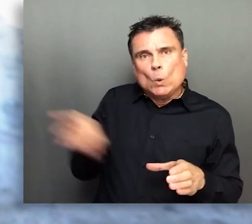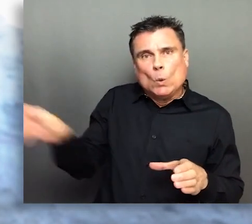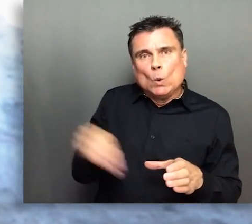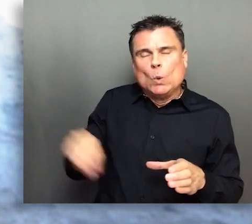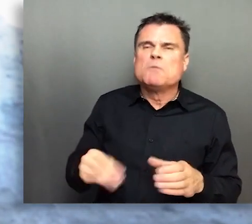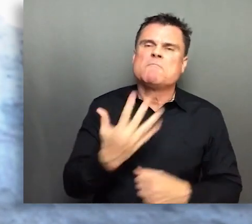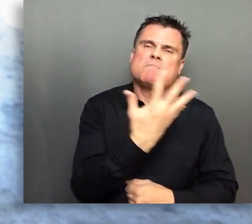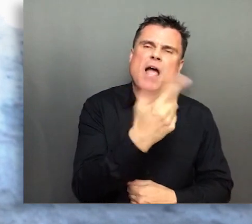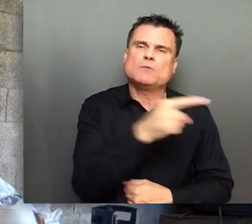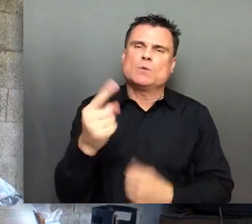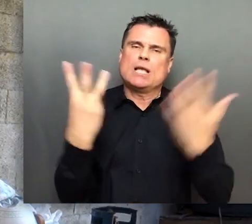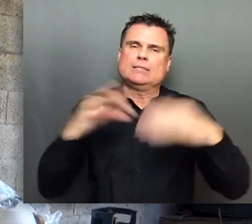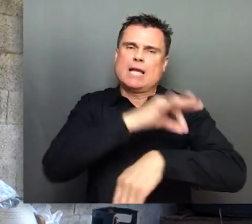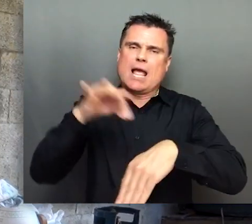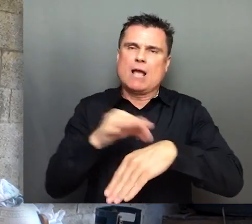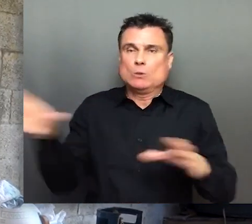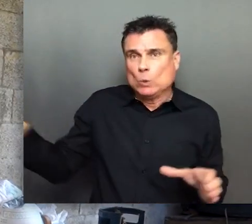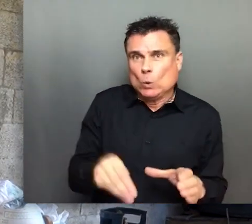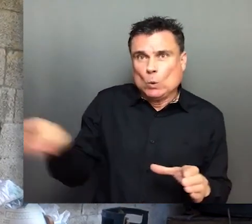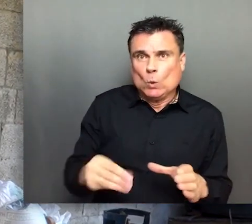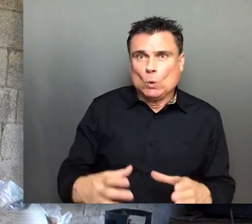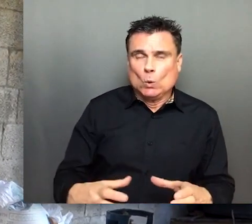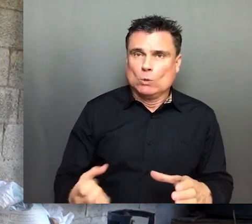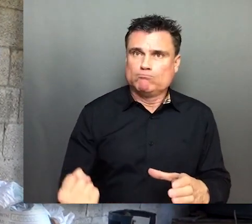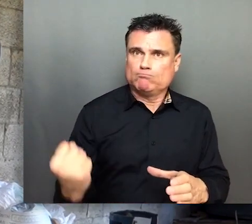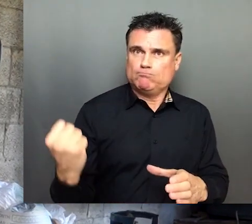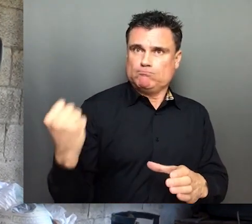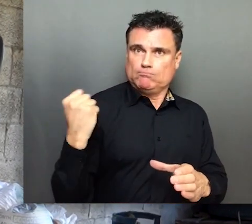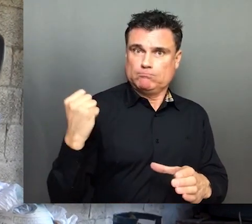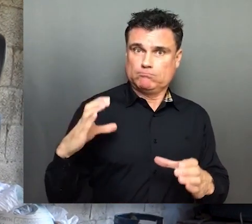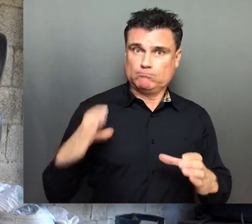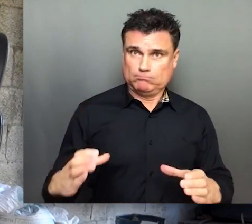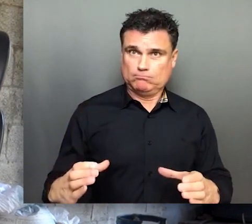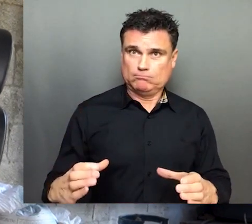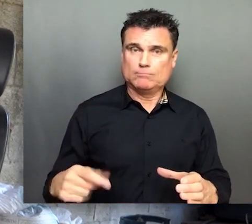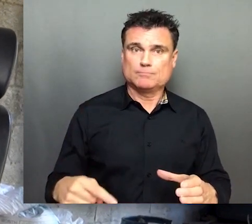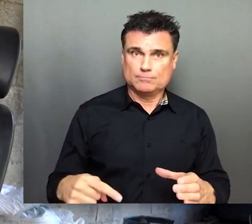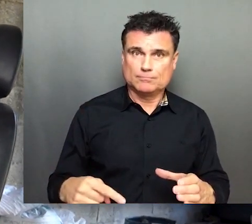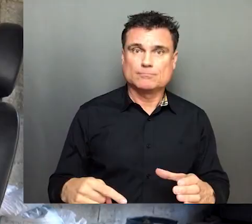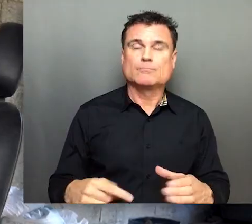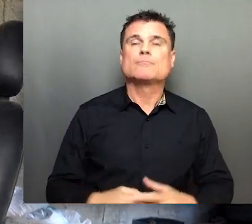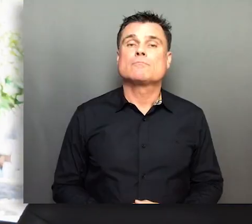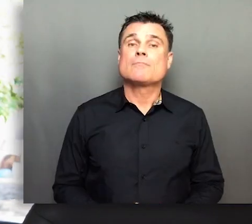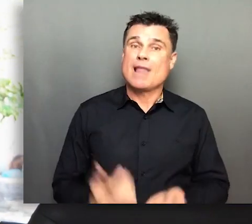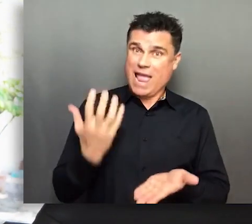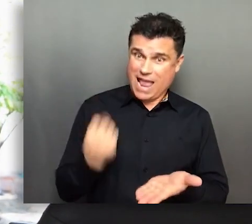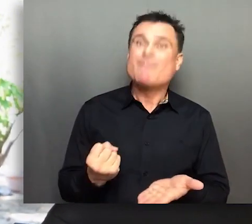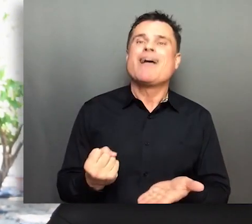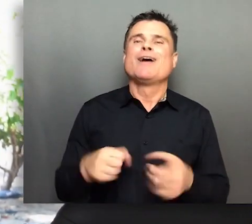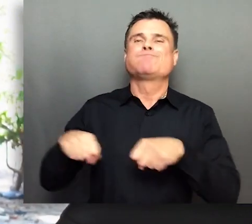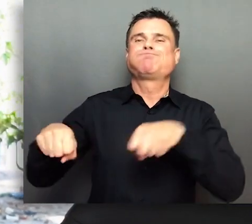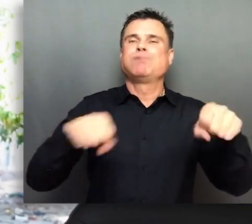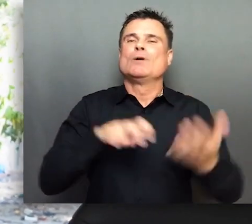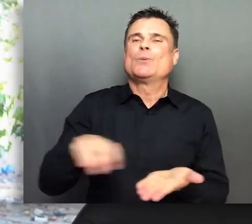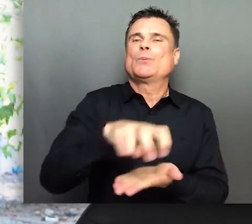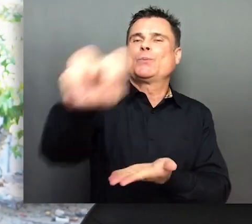The battery of my electric scooter needs five to eight hours to charge until it is a full battery. And I can